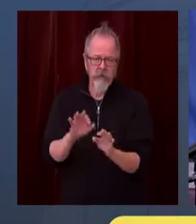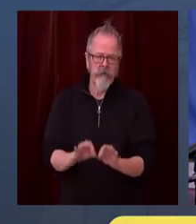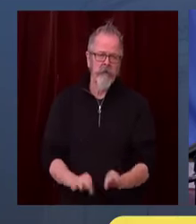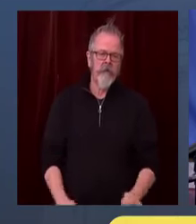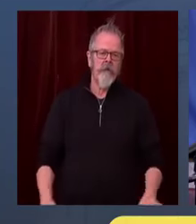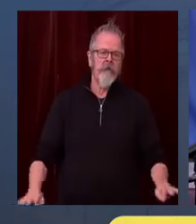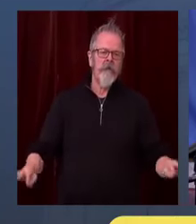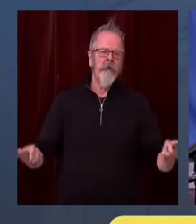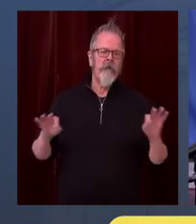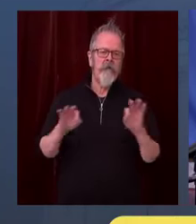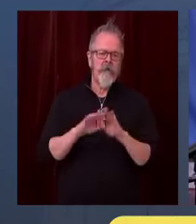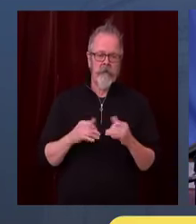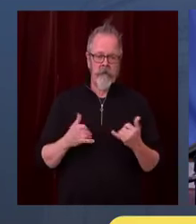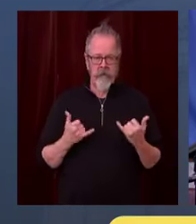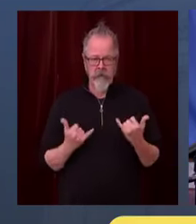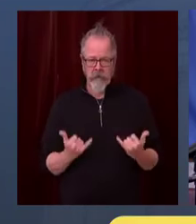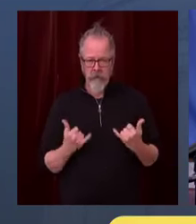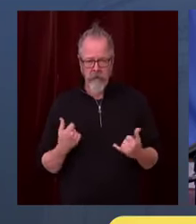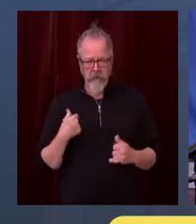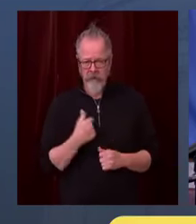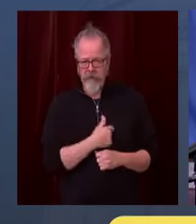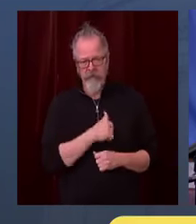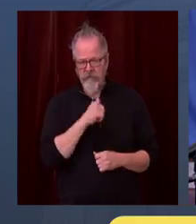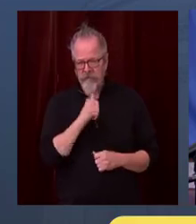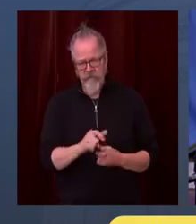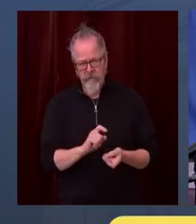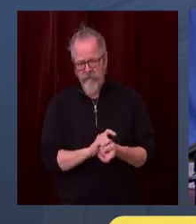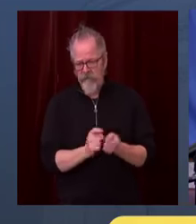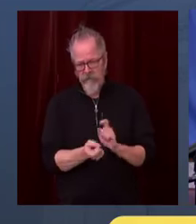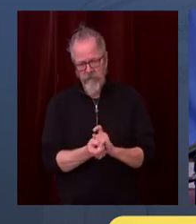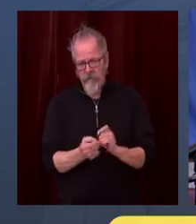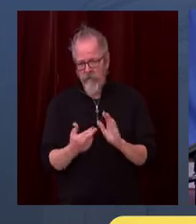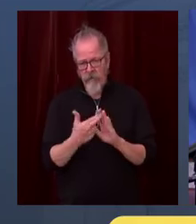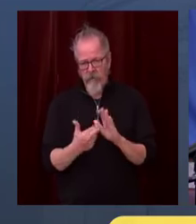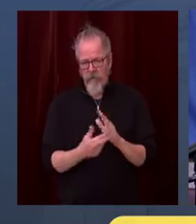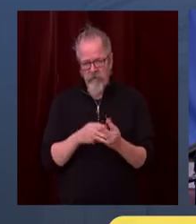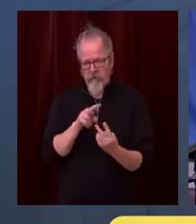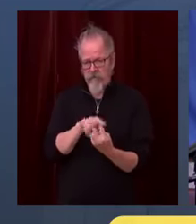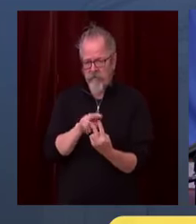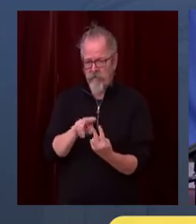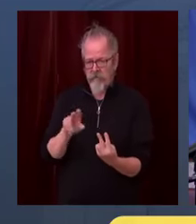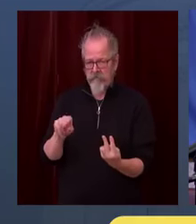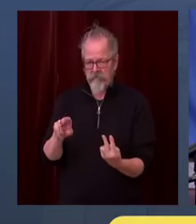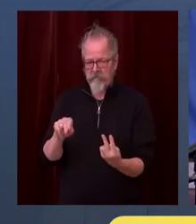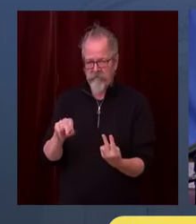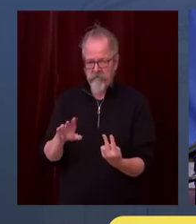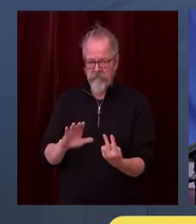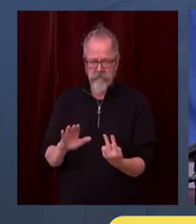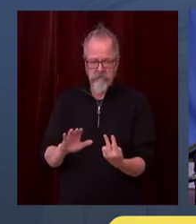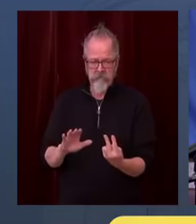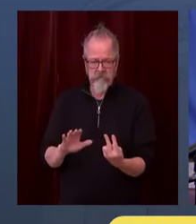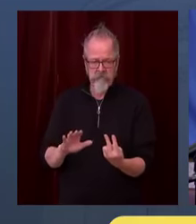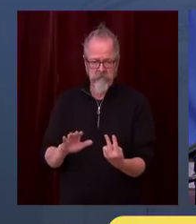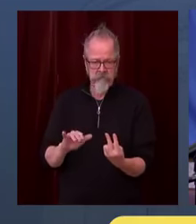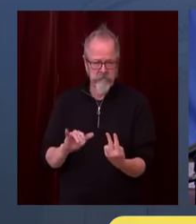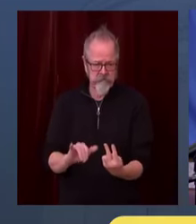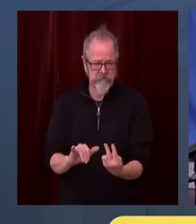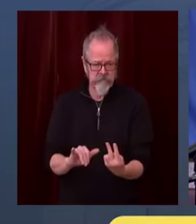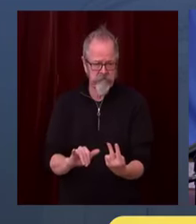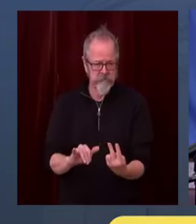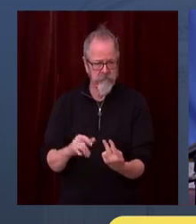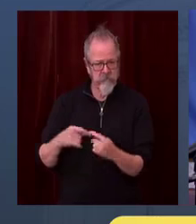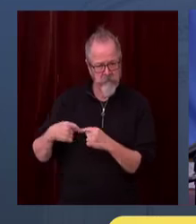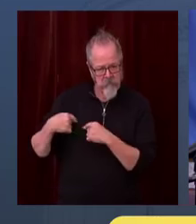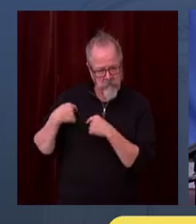experience with schools in Washington and across the nation show that health and safety measures, when rigorously